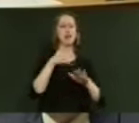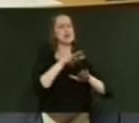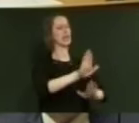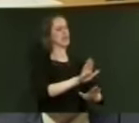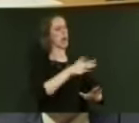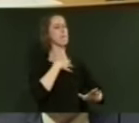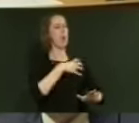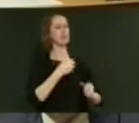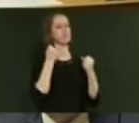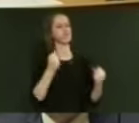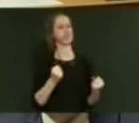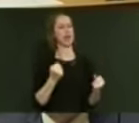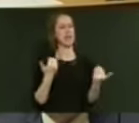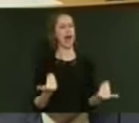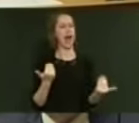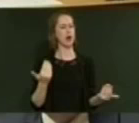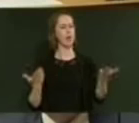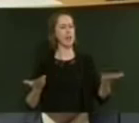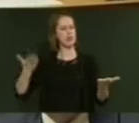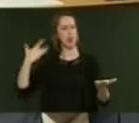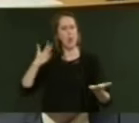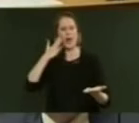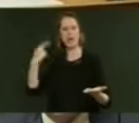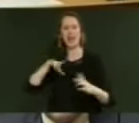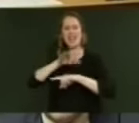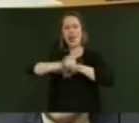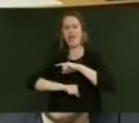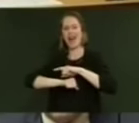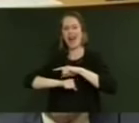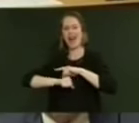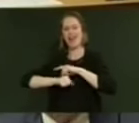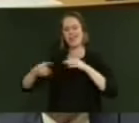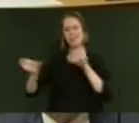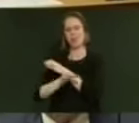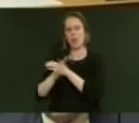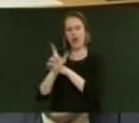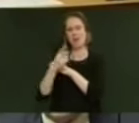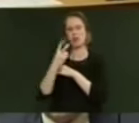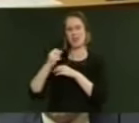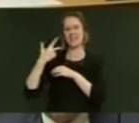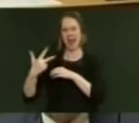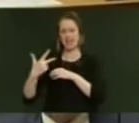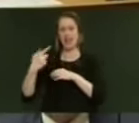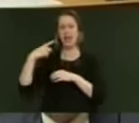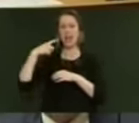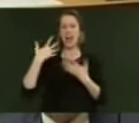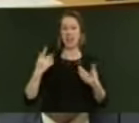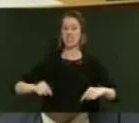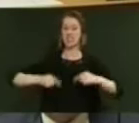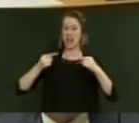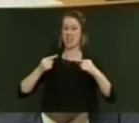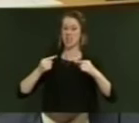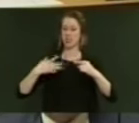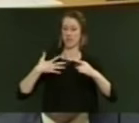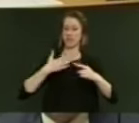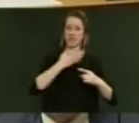more resilient now than when we took office in 2008. Our challenge is to secure for